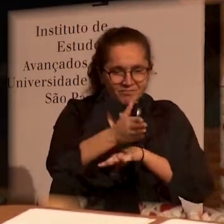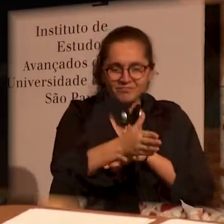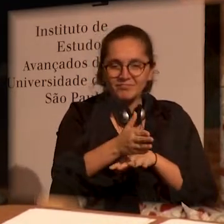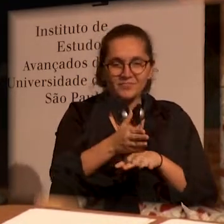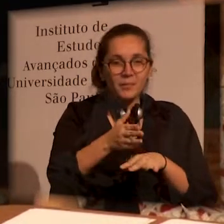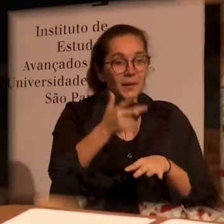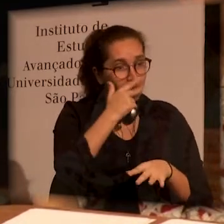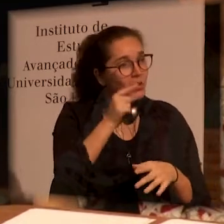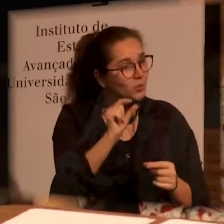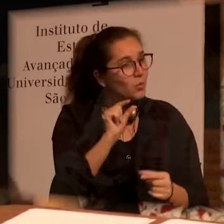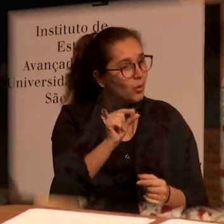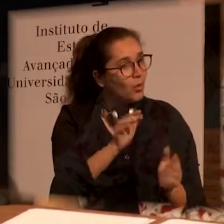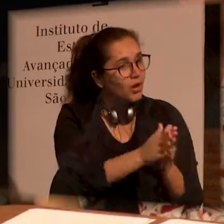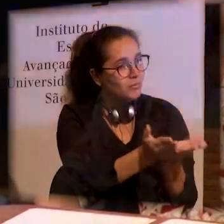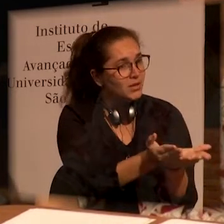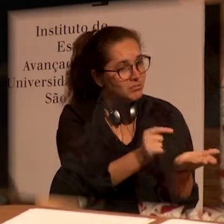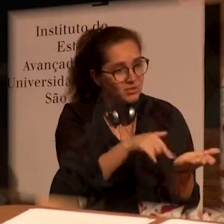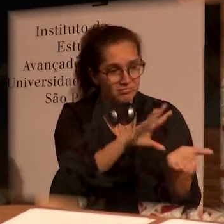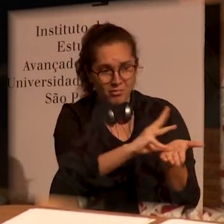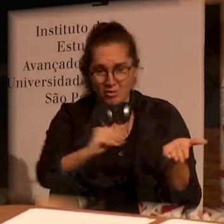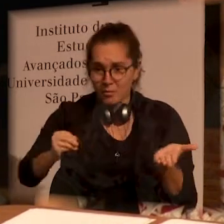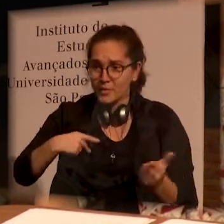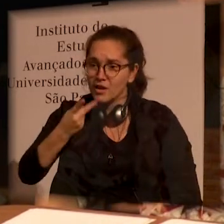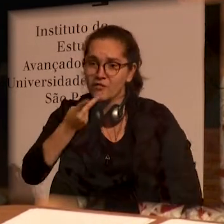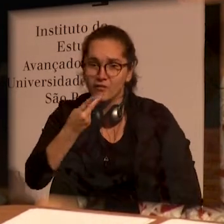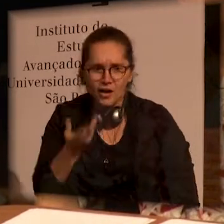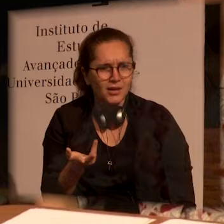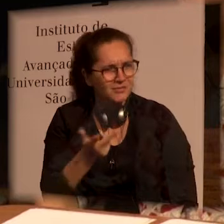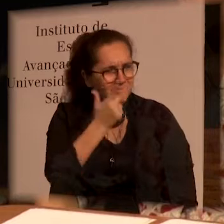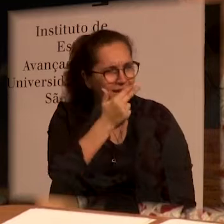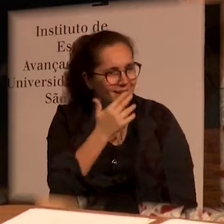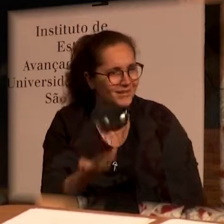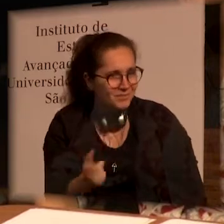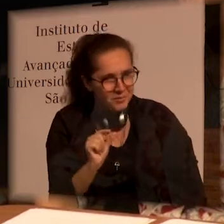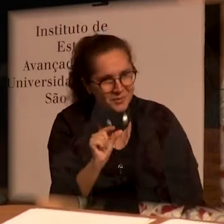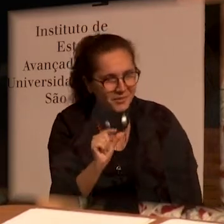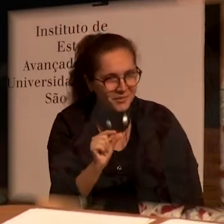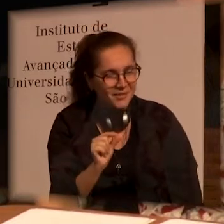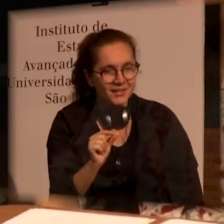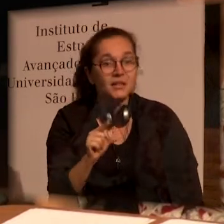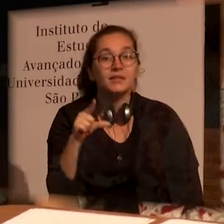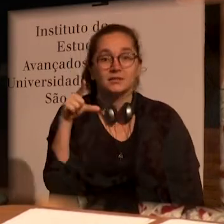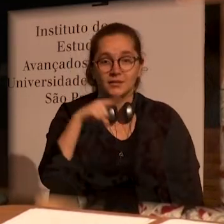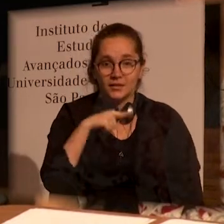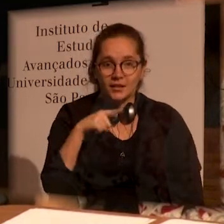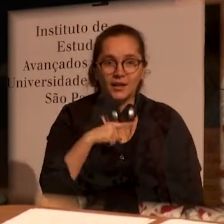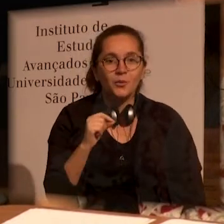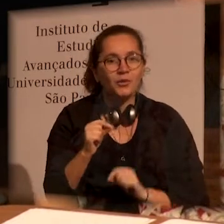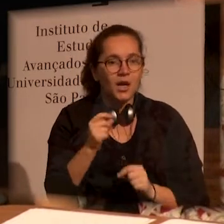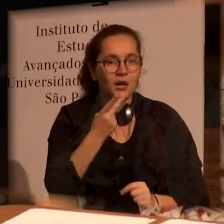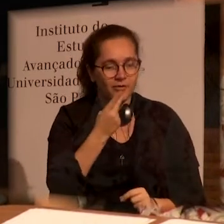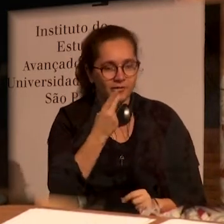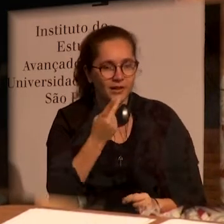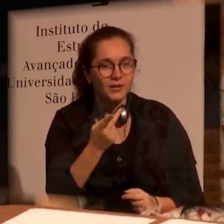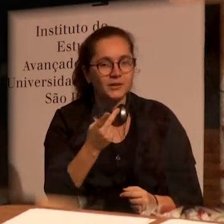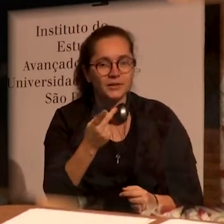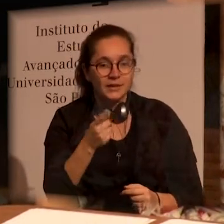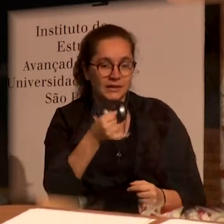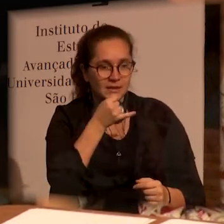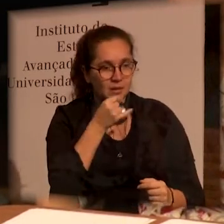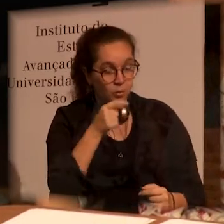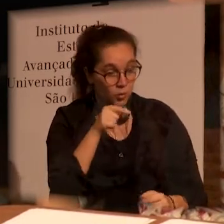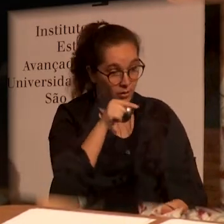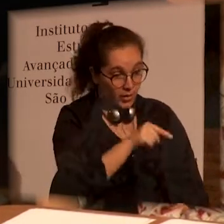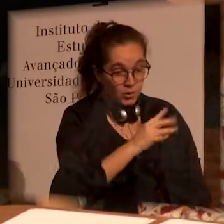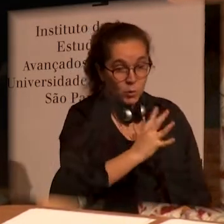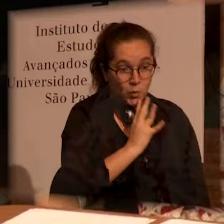such hermetic syntax as in